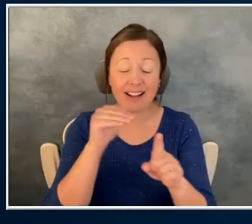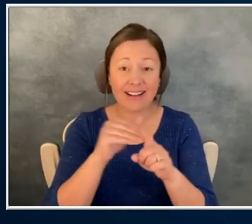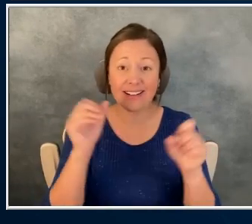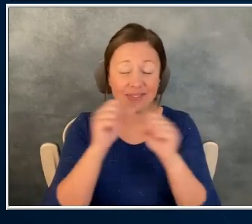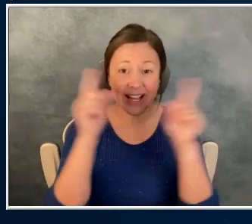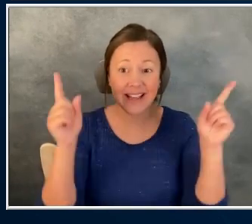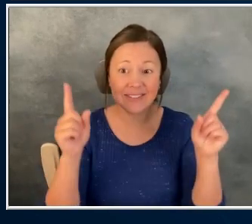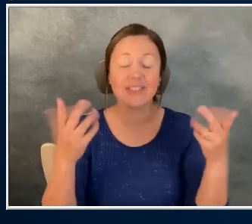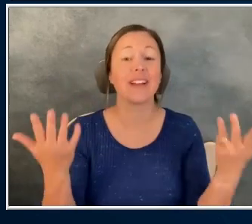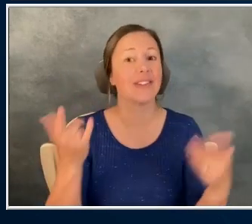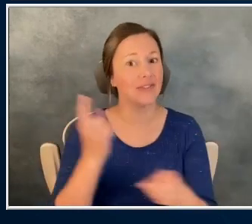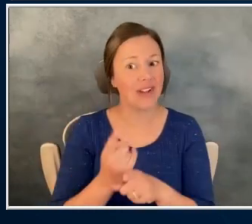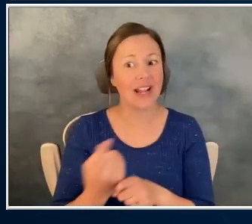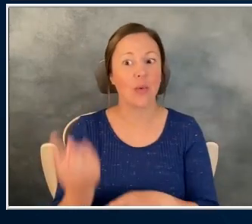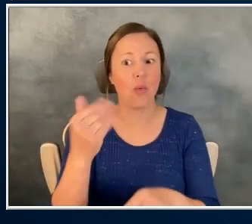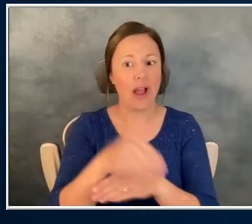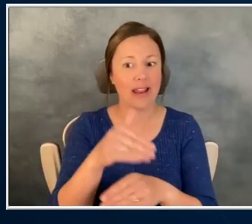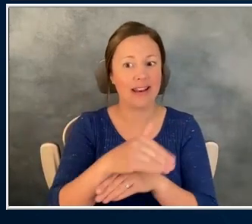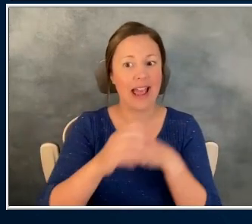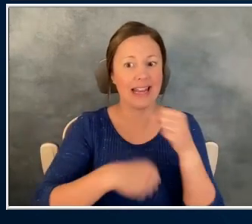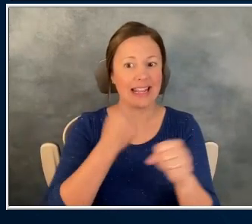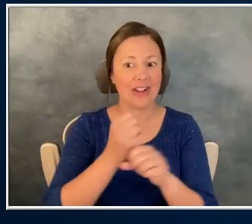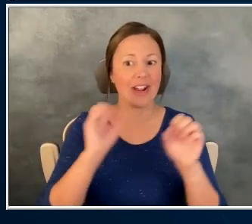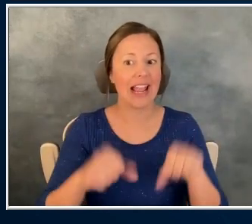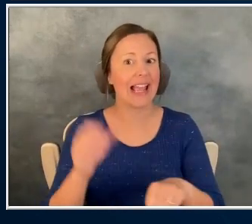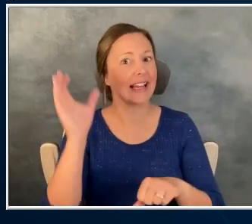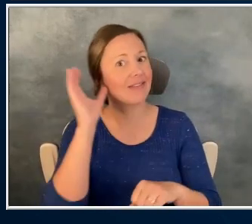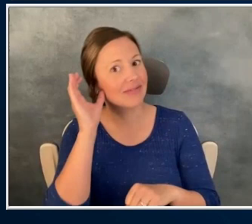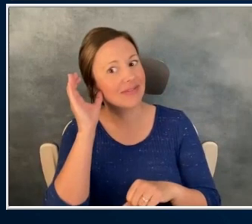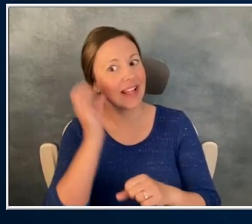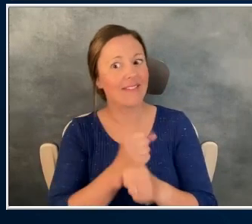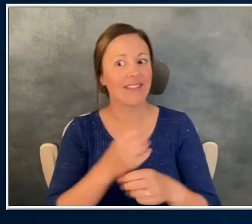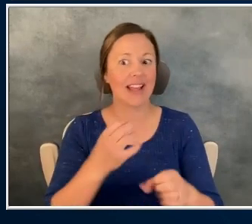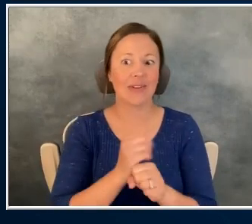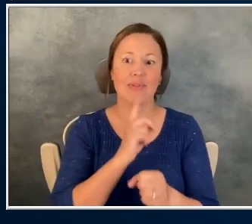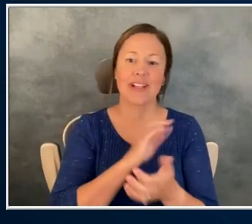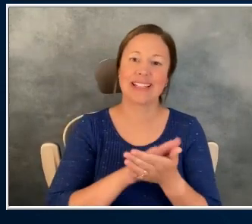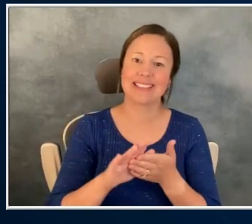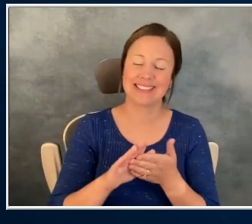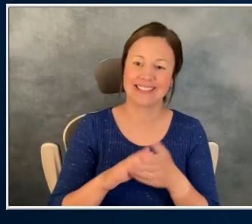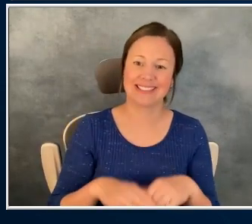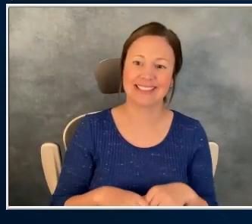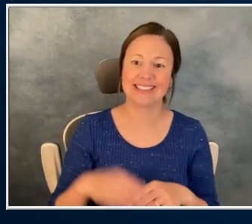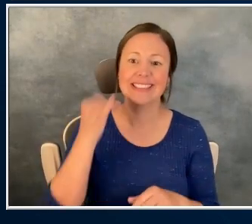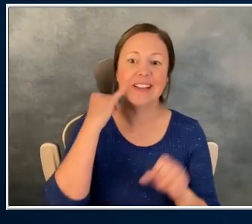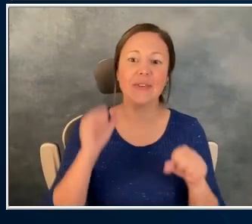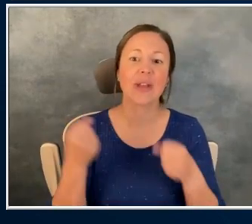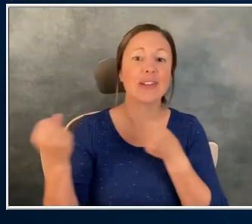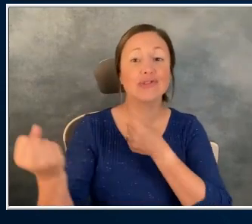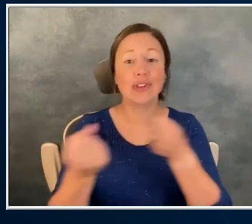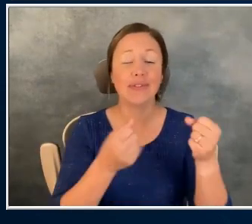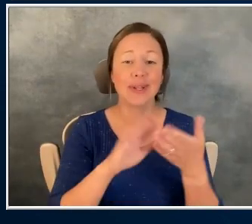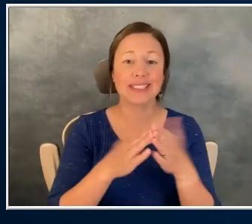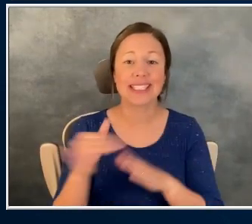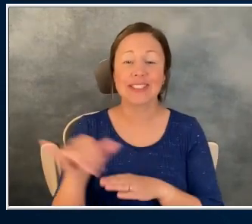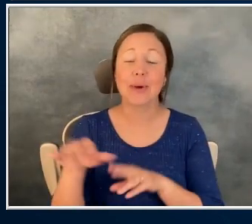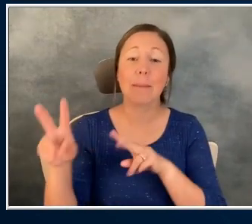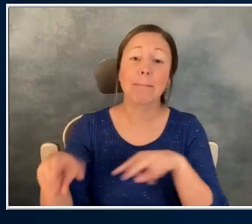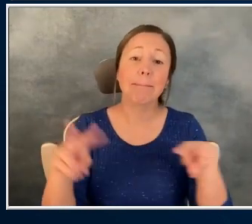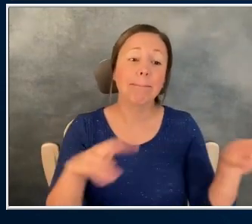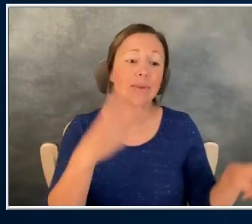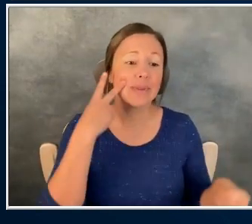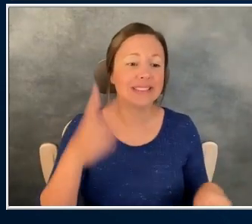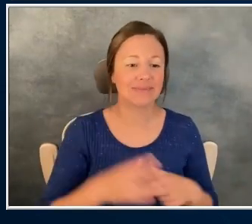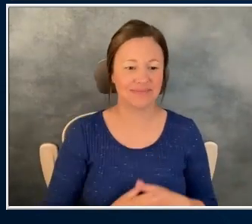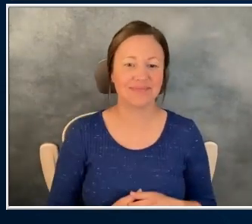year that I can listen to fireworks. It's pretty neat if you can drive around the city too and just see them going off all over